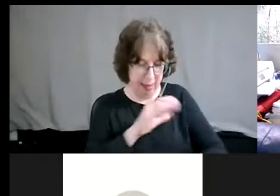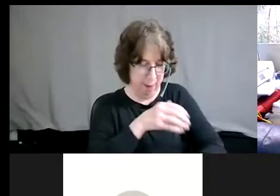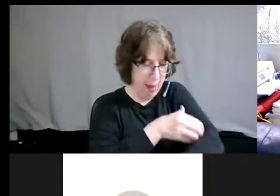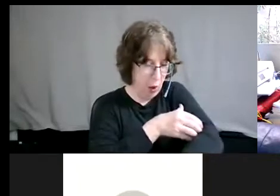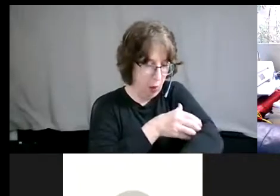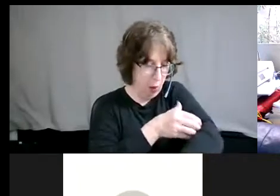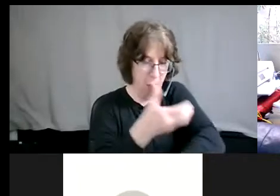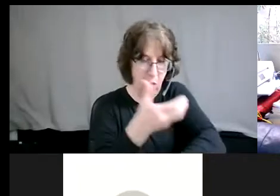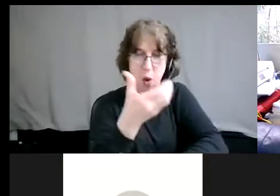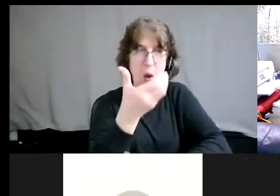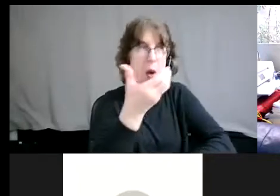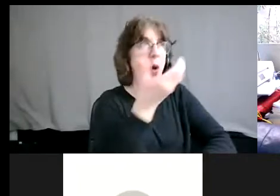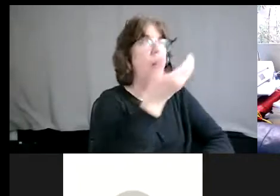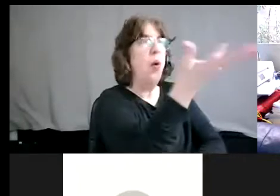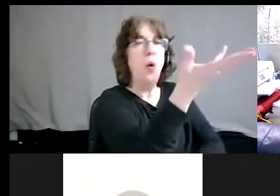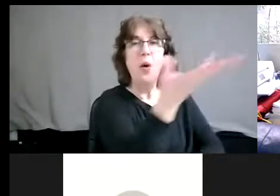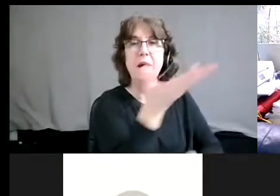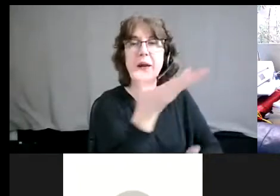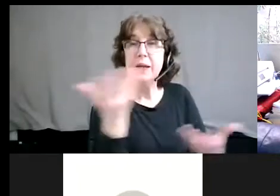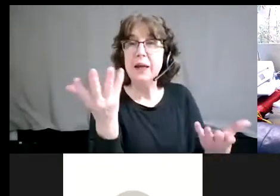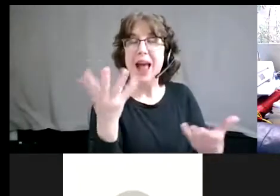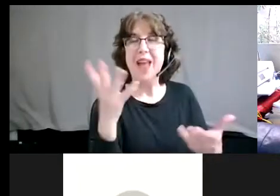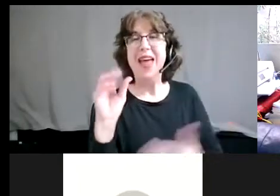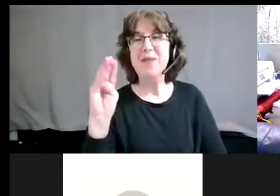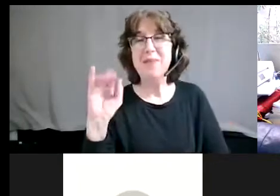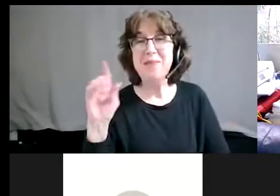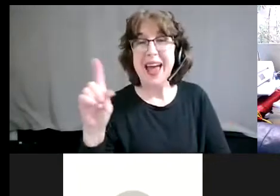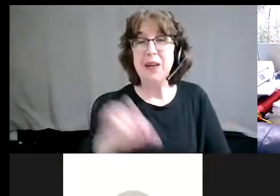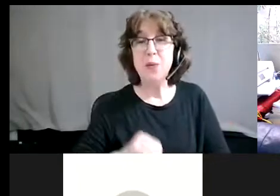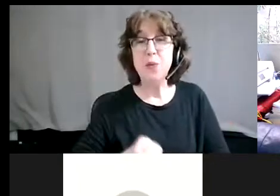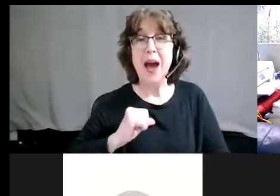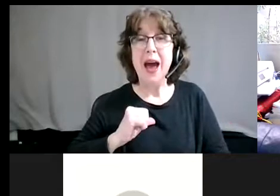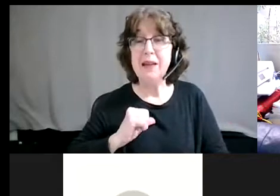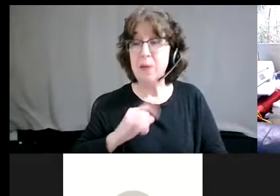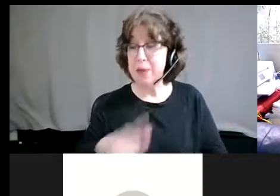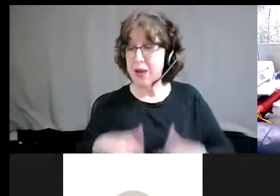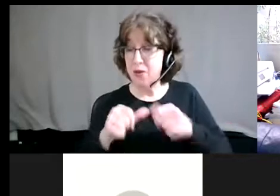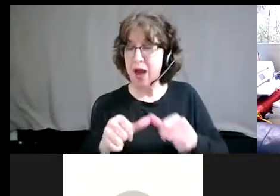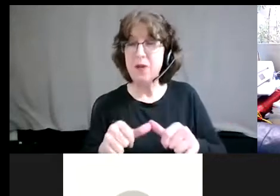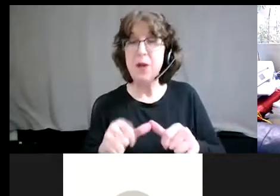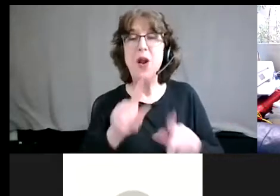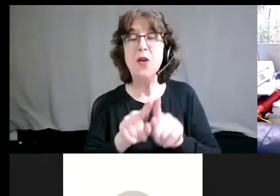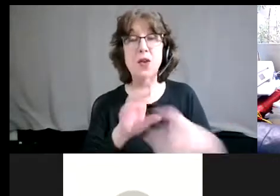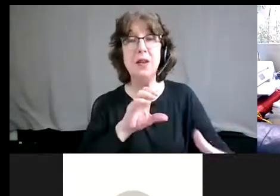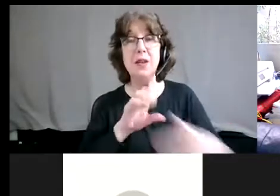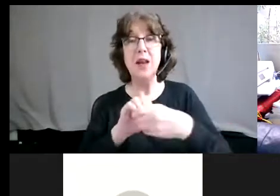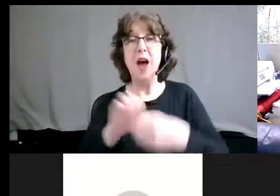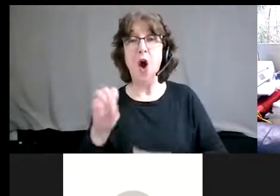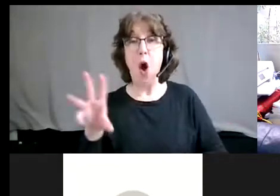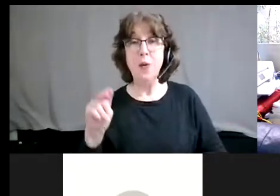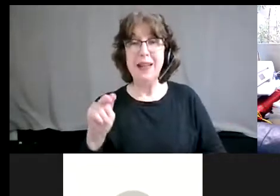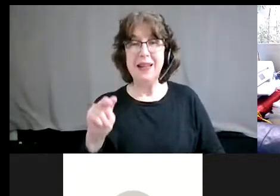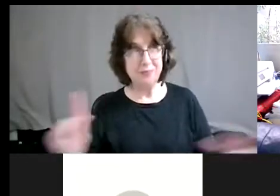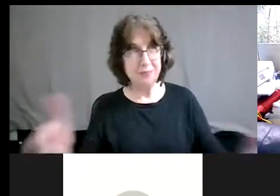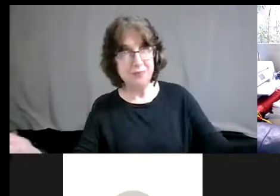of mad pride or being a survivor and really just sort of owning like this is me and I'm okay, right? And